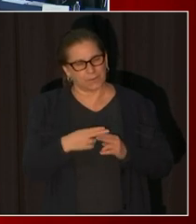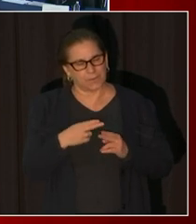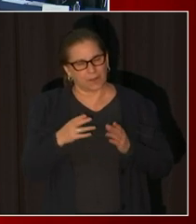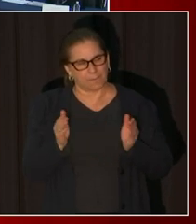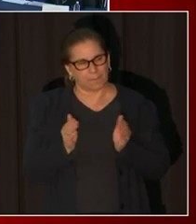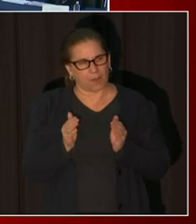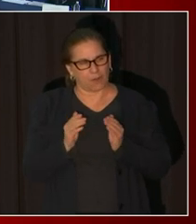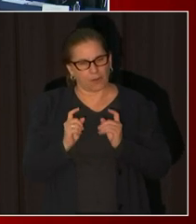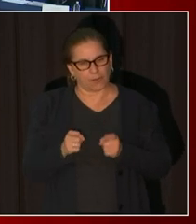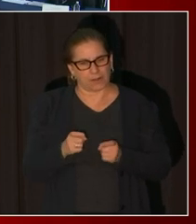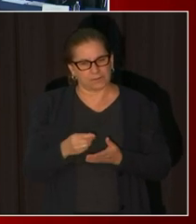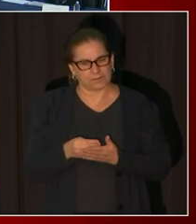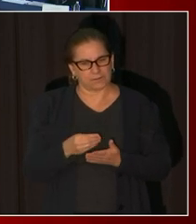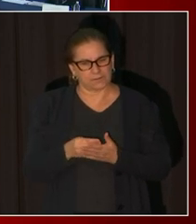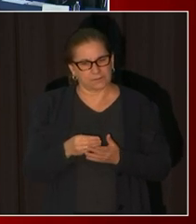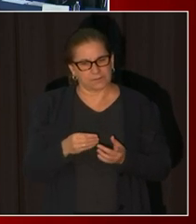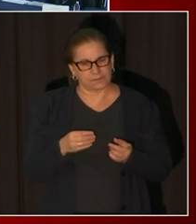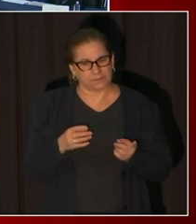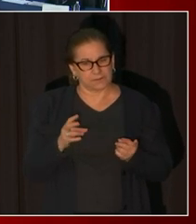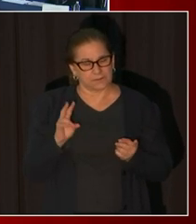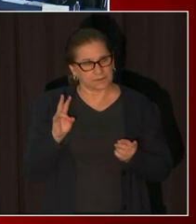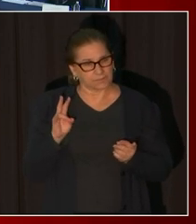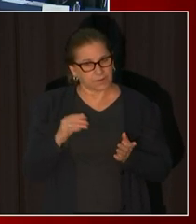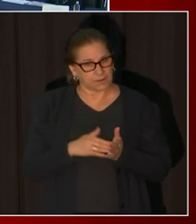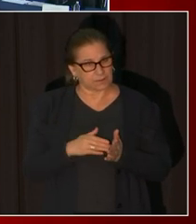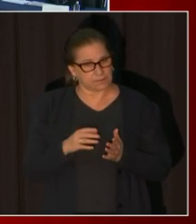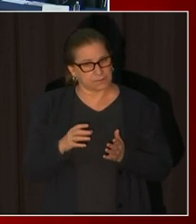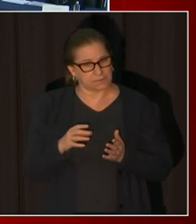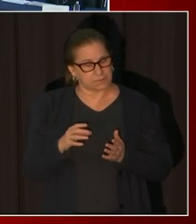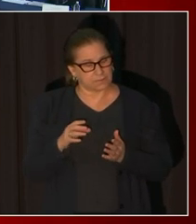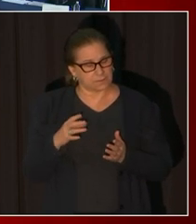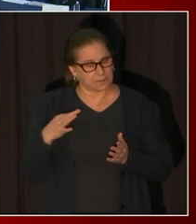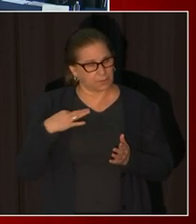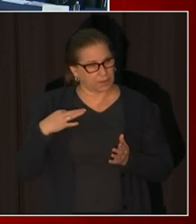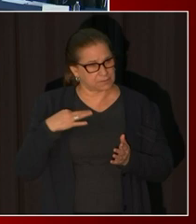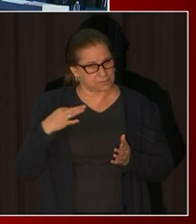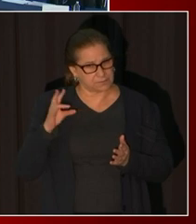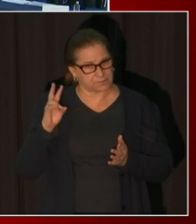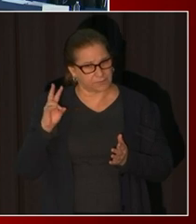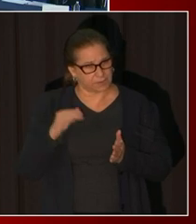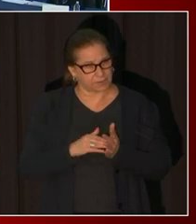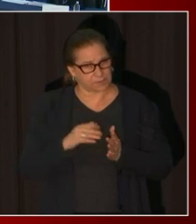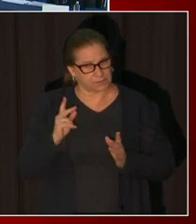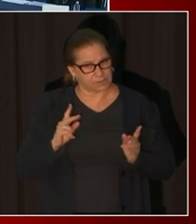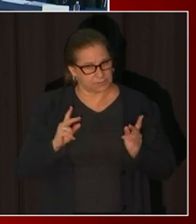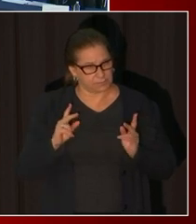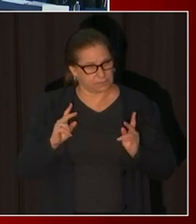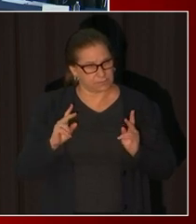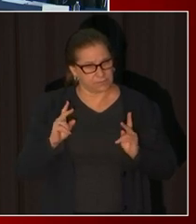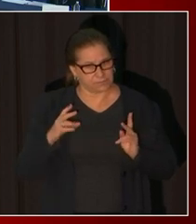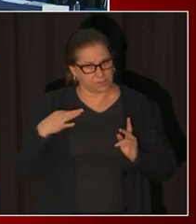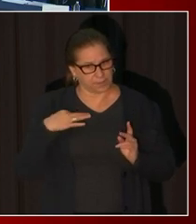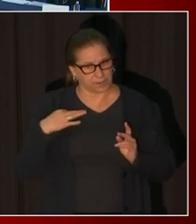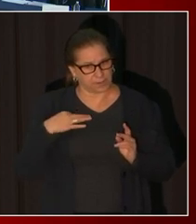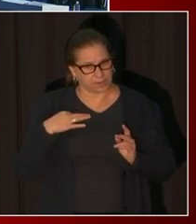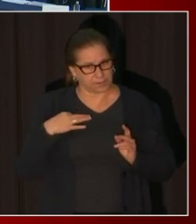know how many of those were actually able to get funding sure sure so for the microgrant program there was uh 7